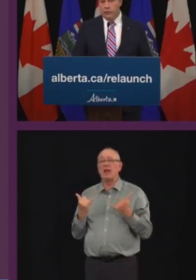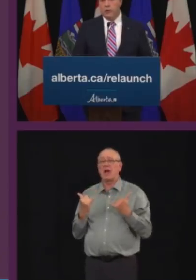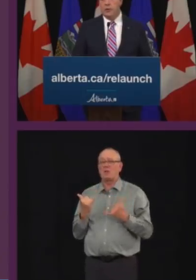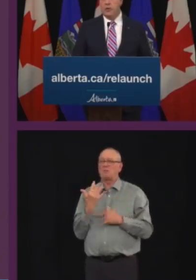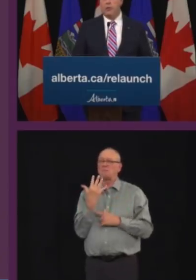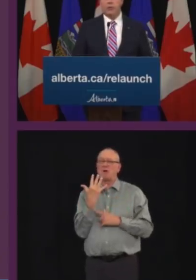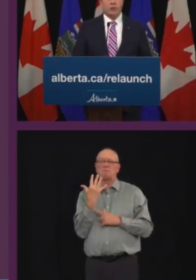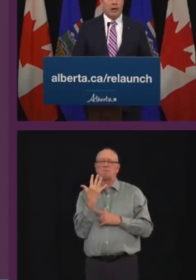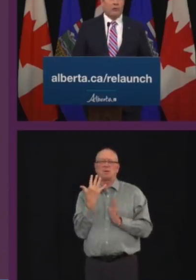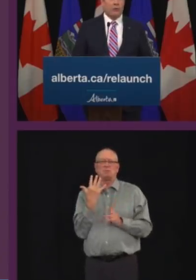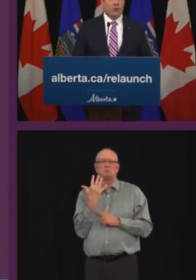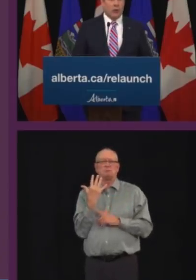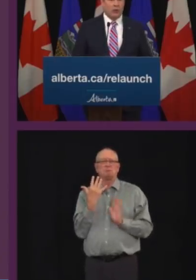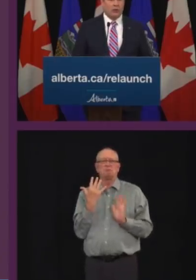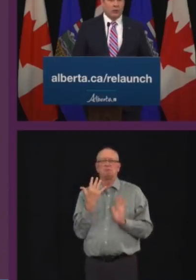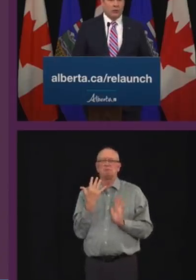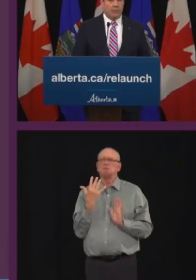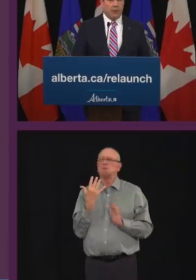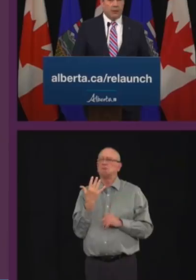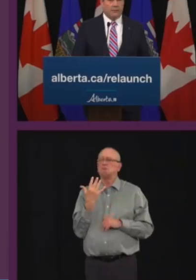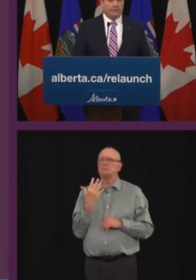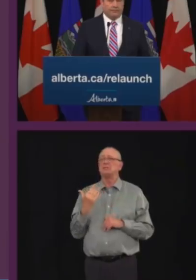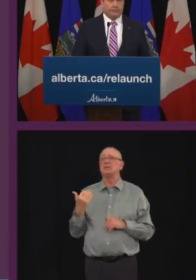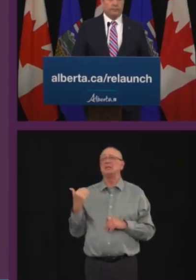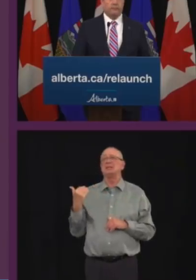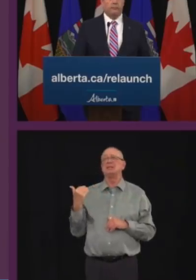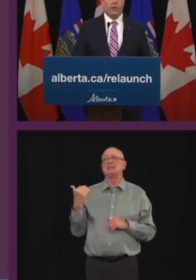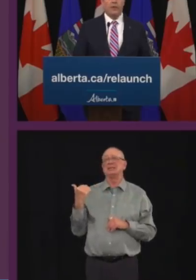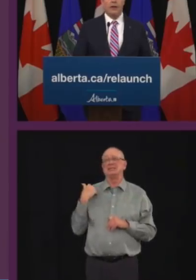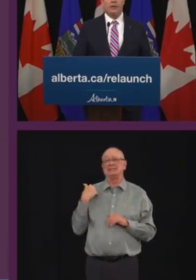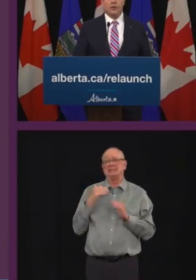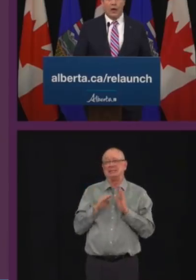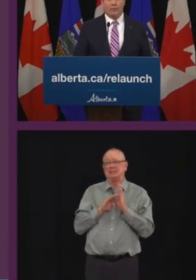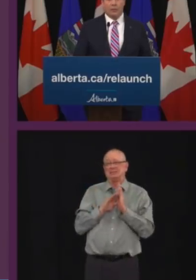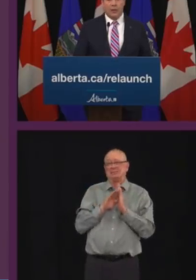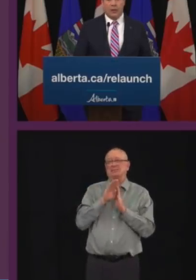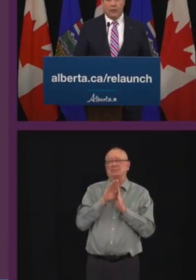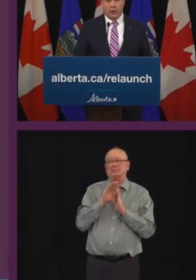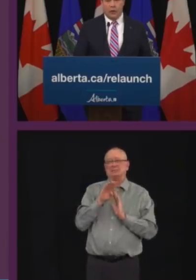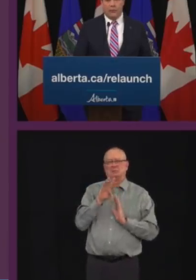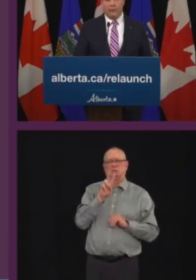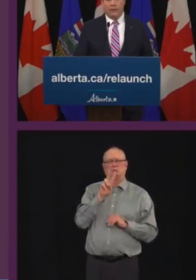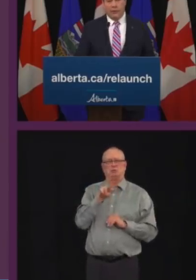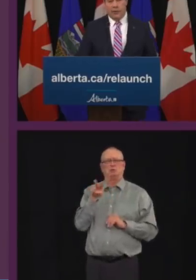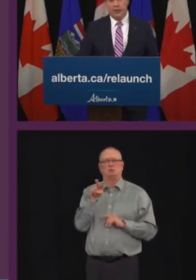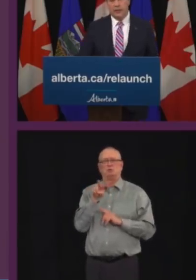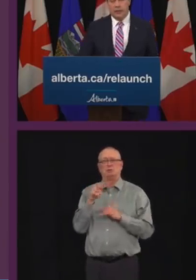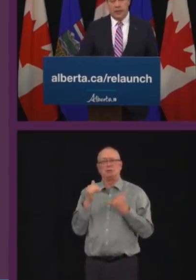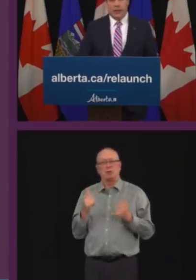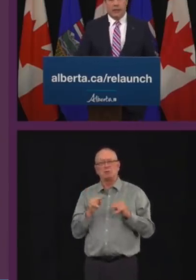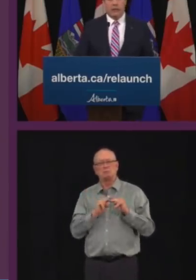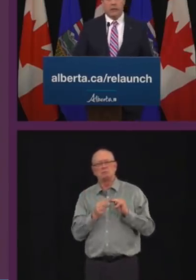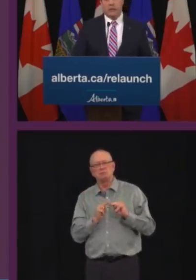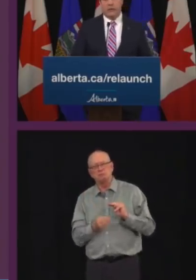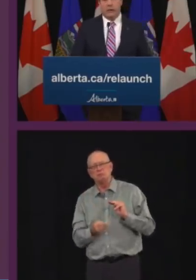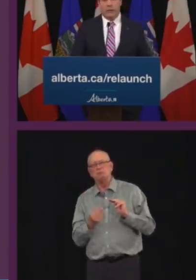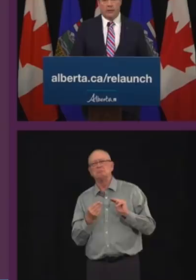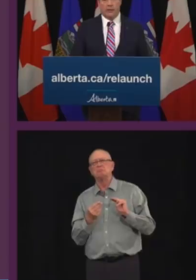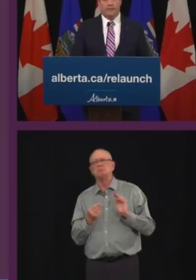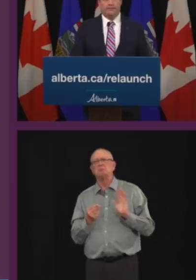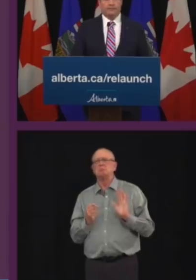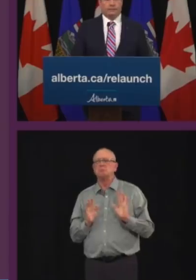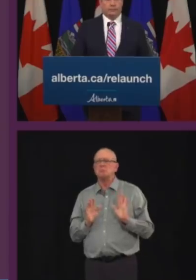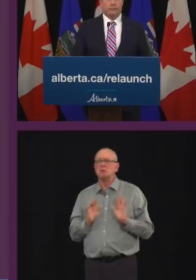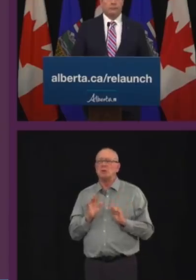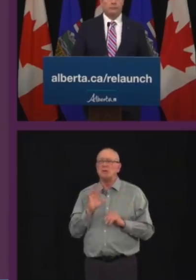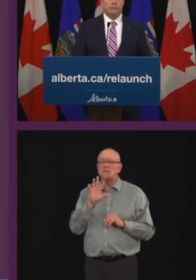ICU, which is down from 22 at the peak. That is 12% of our current 50 dedicated intensive care